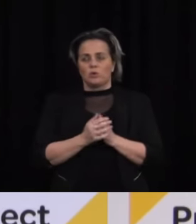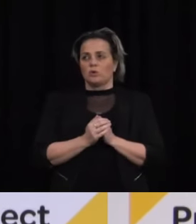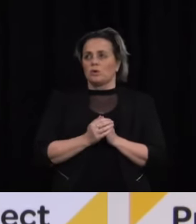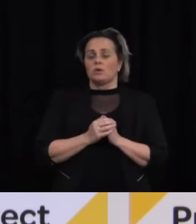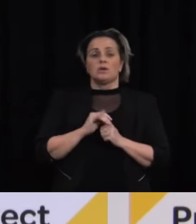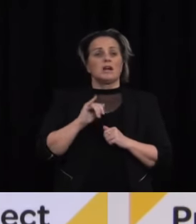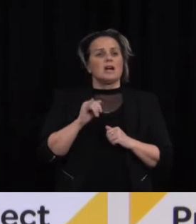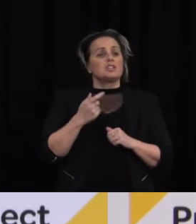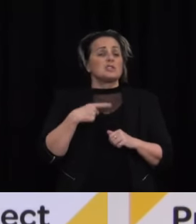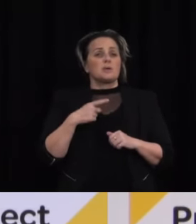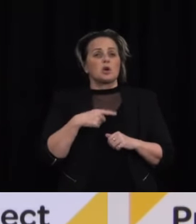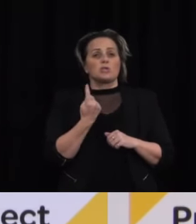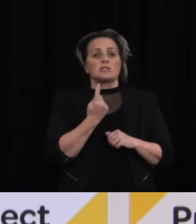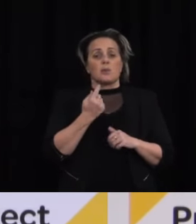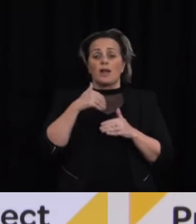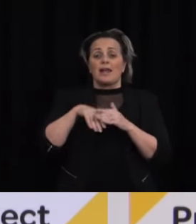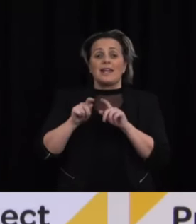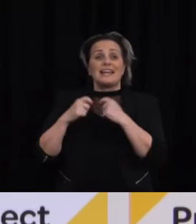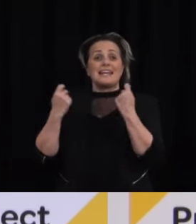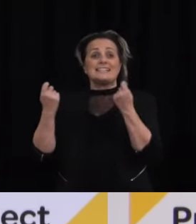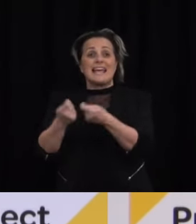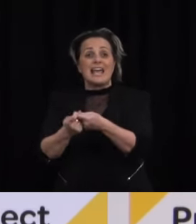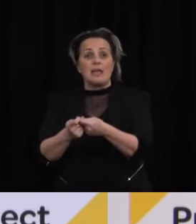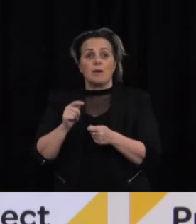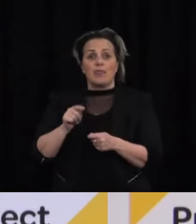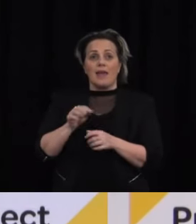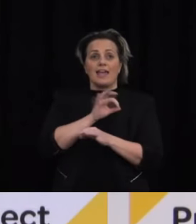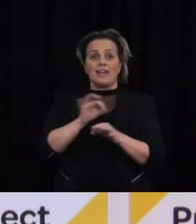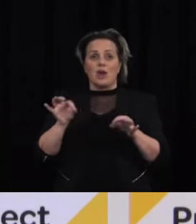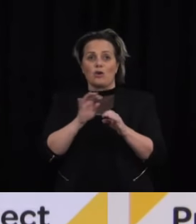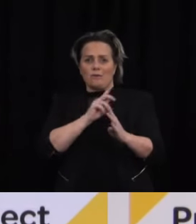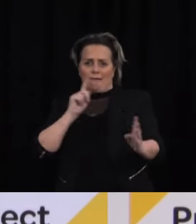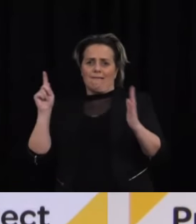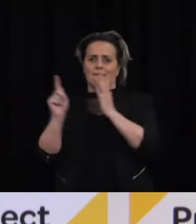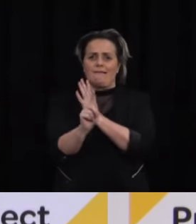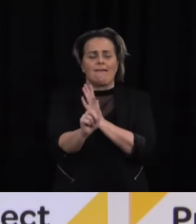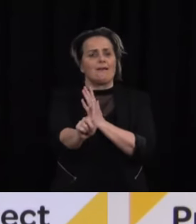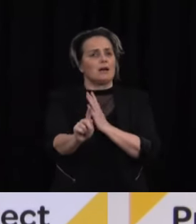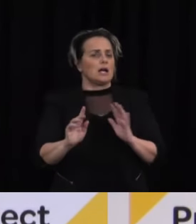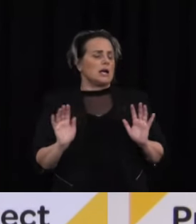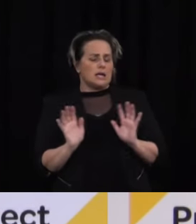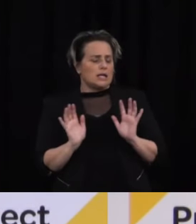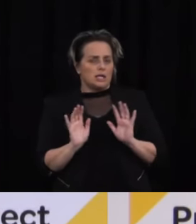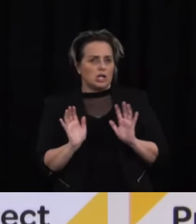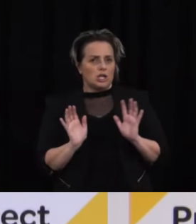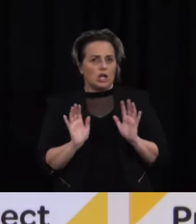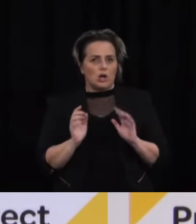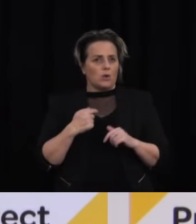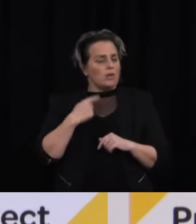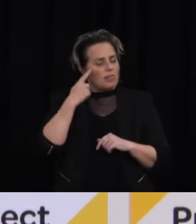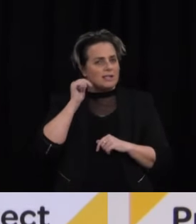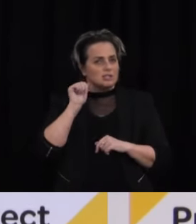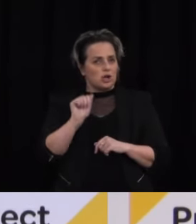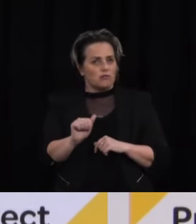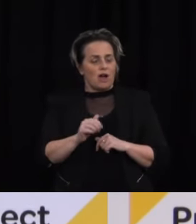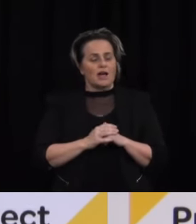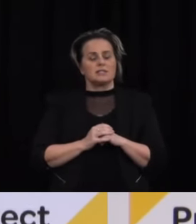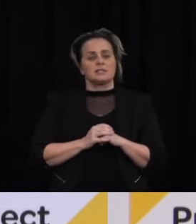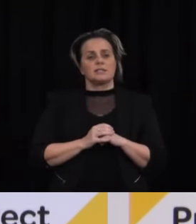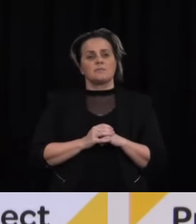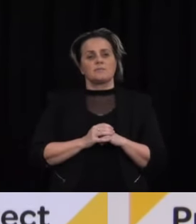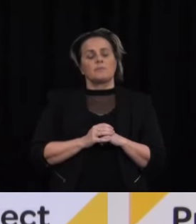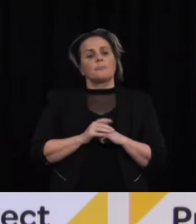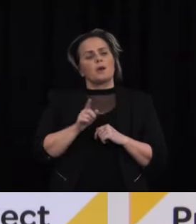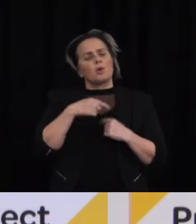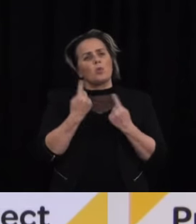because someone's in a sports team that they're jumping to the front of the queue in order to gain access to managed isolation.